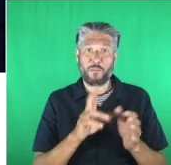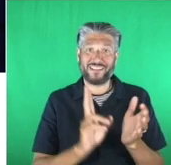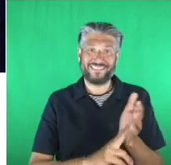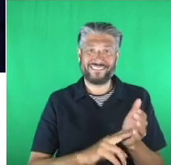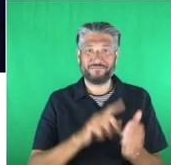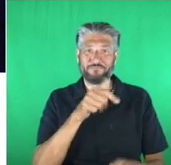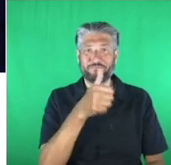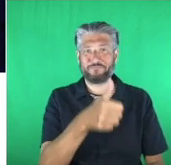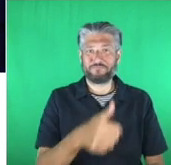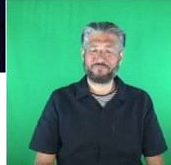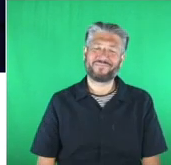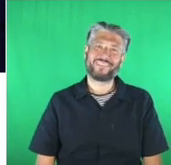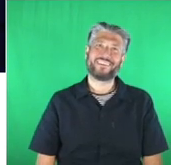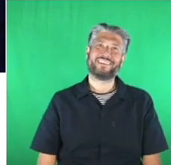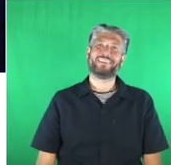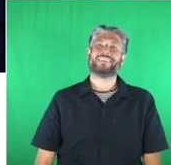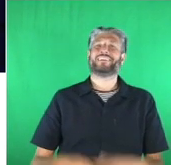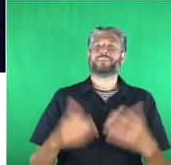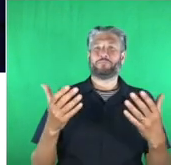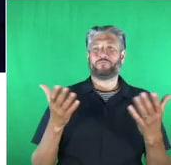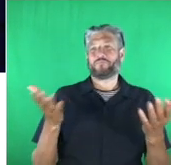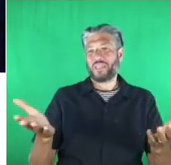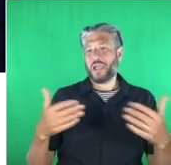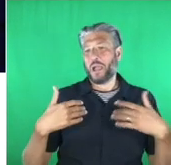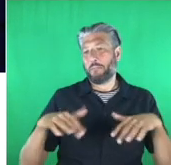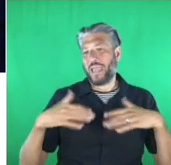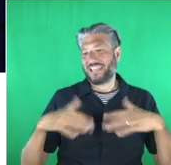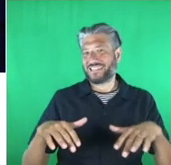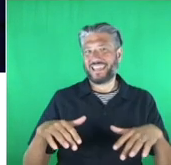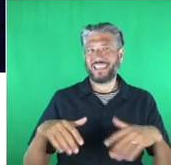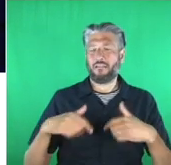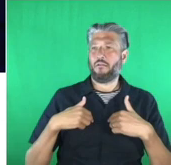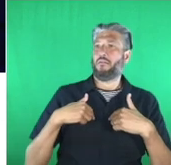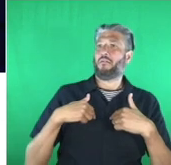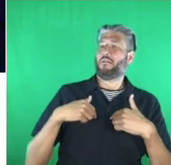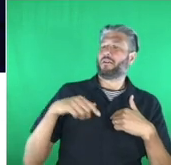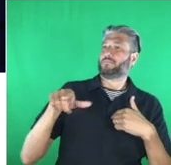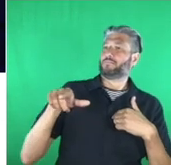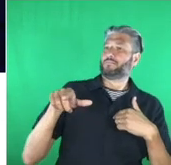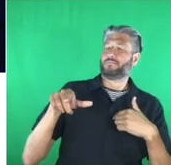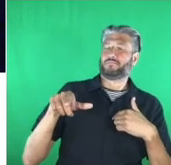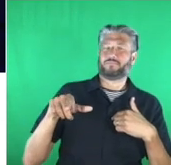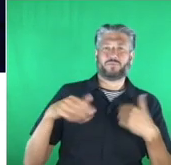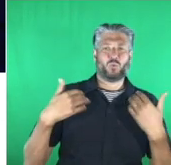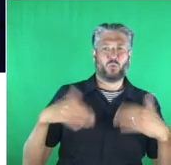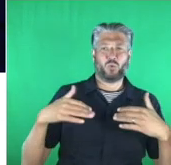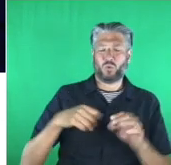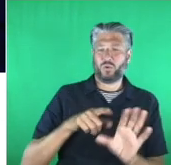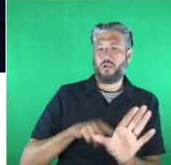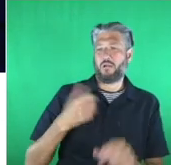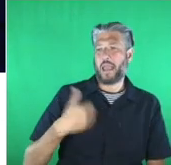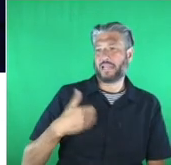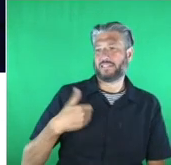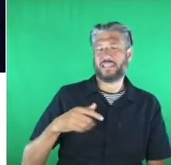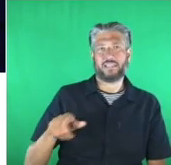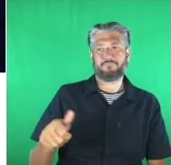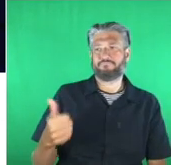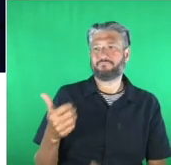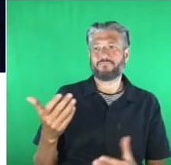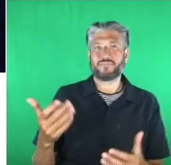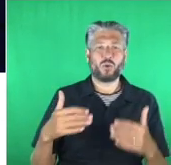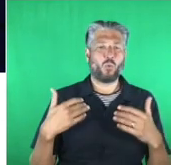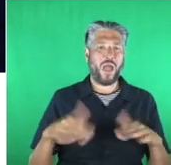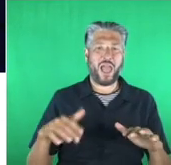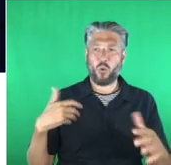What an amazing and inspirational lady she is. Another amazing crop of tech for good winners, all told,